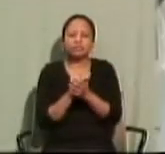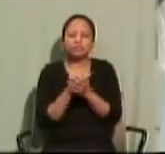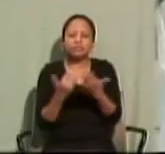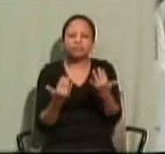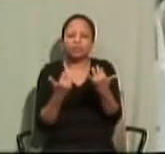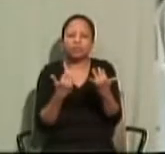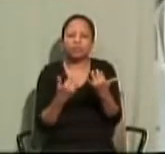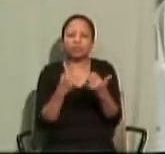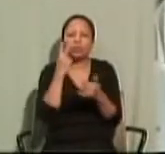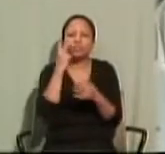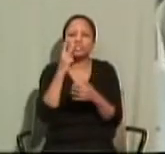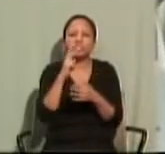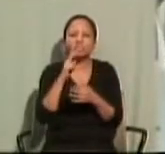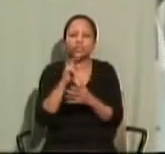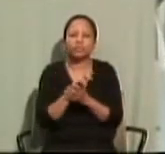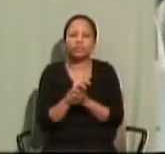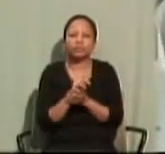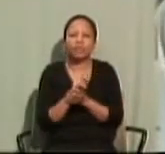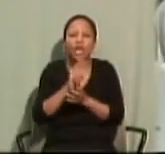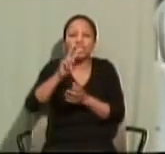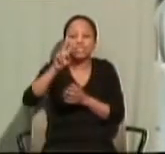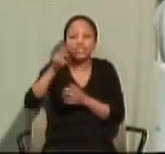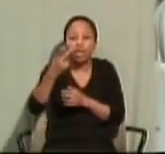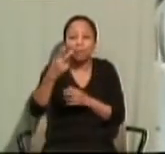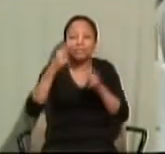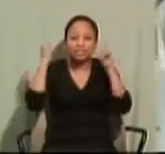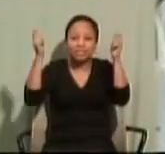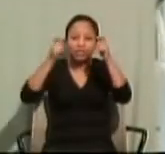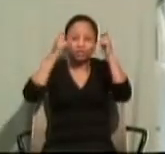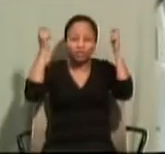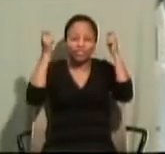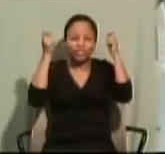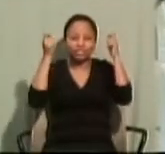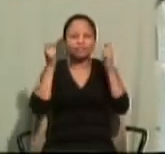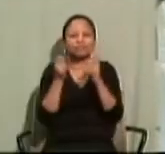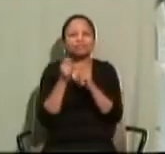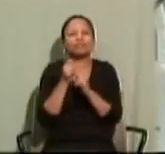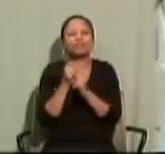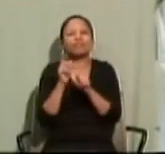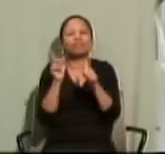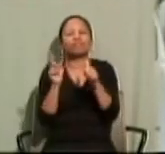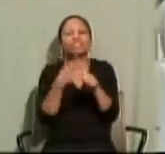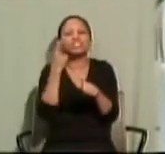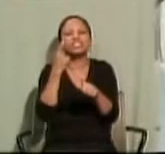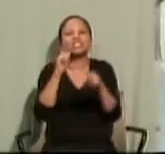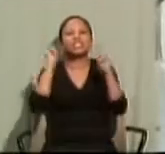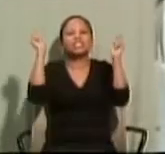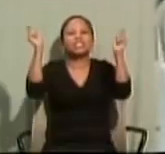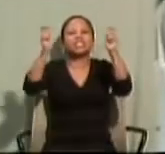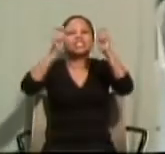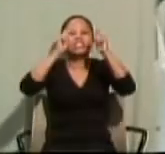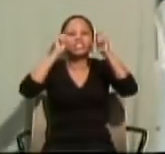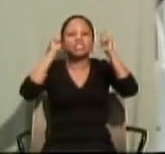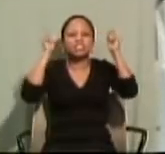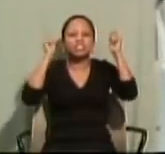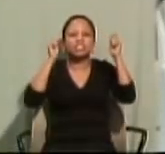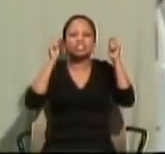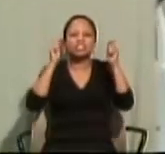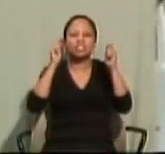celebration. First of all, the celebration of our Jewish